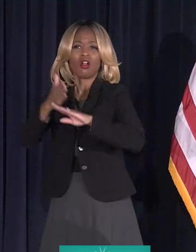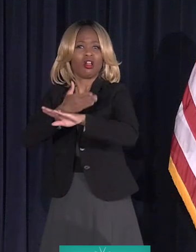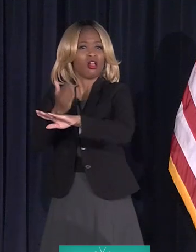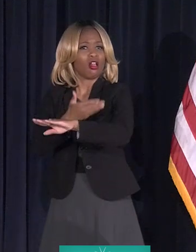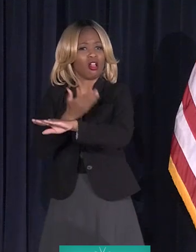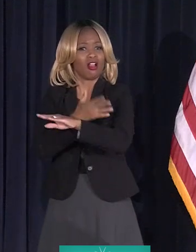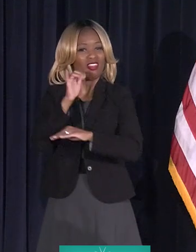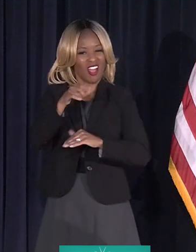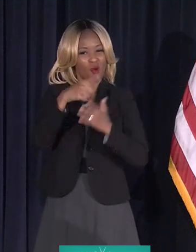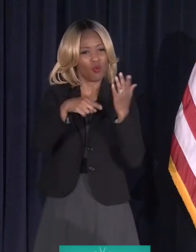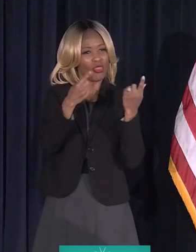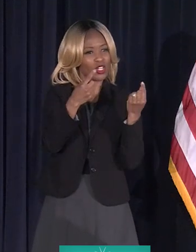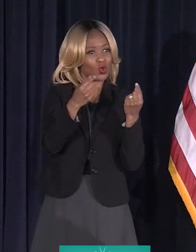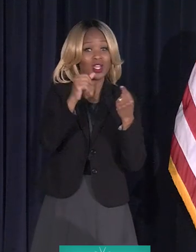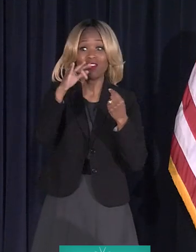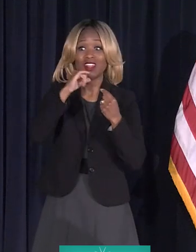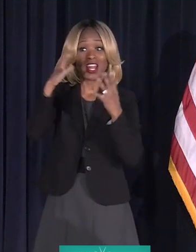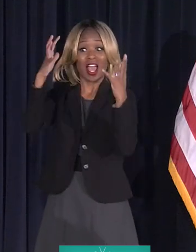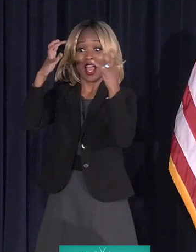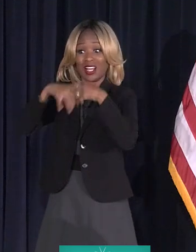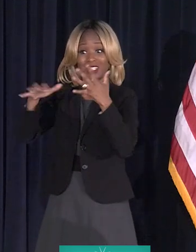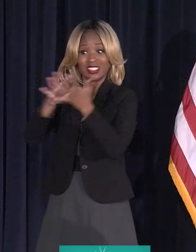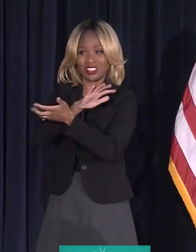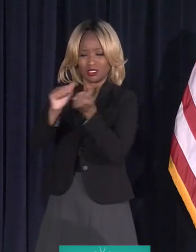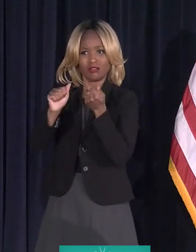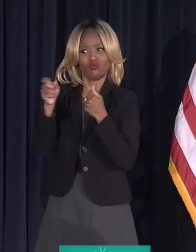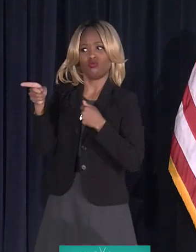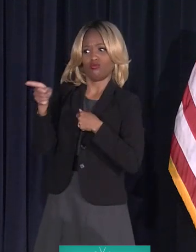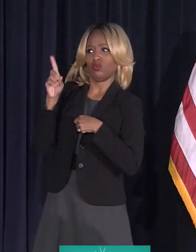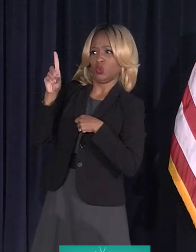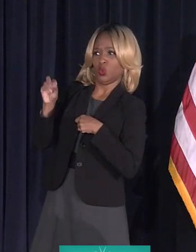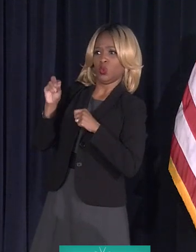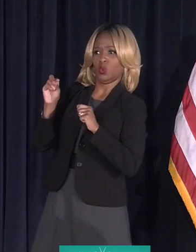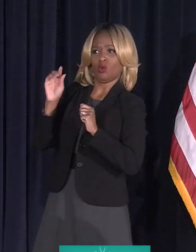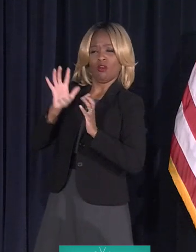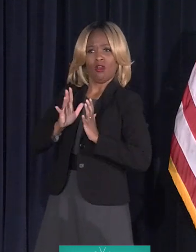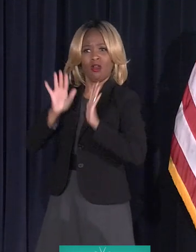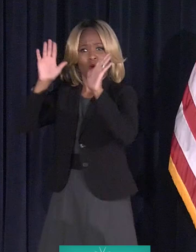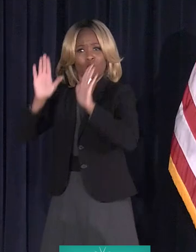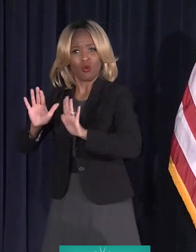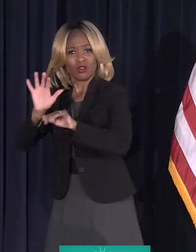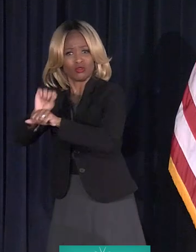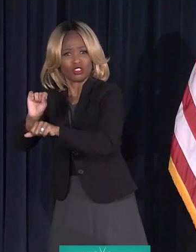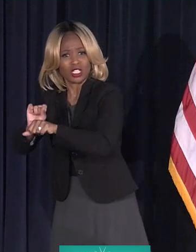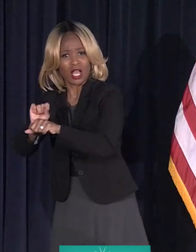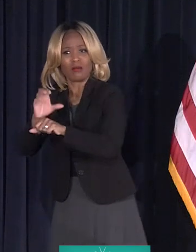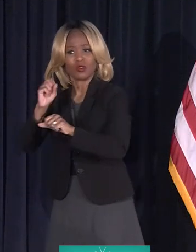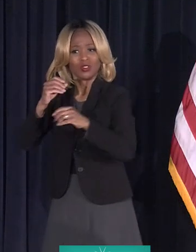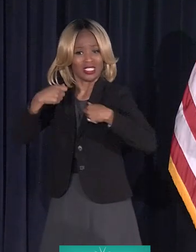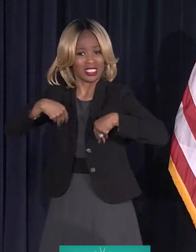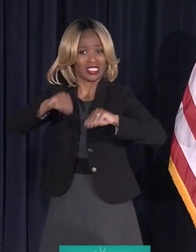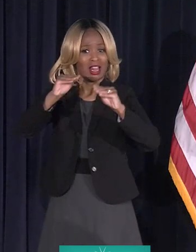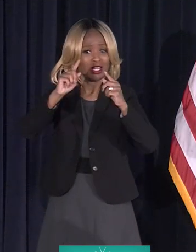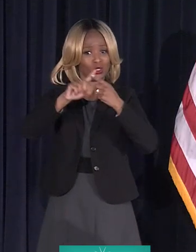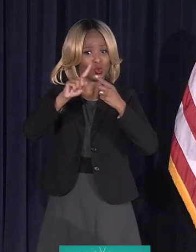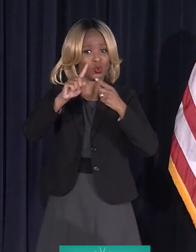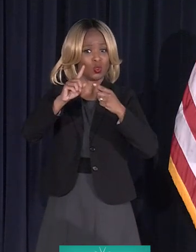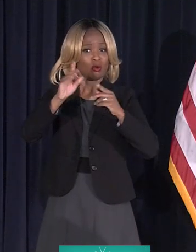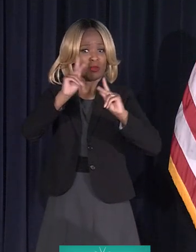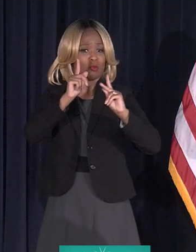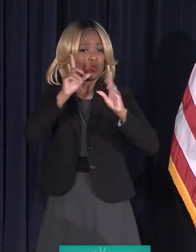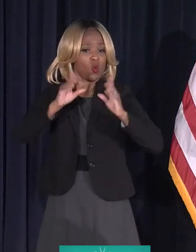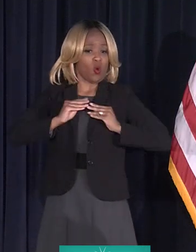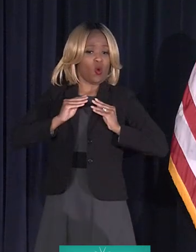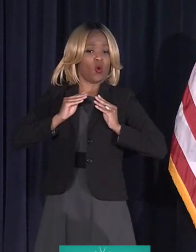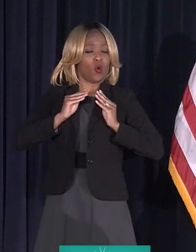bank is doing. When they're not demolishing, they do a great job. They can get these houses in the hands of homeowners. And 70% of these houses